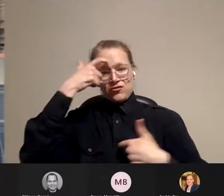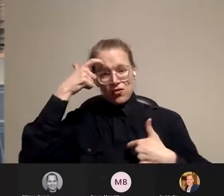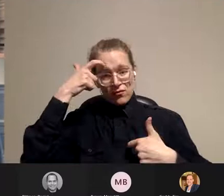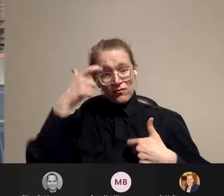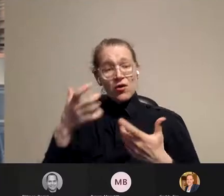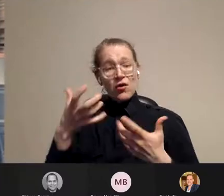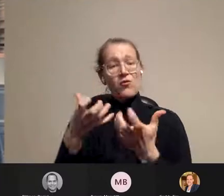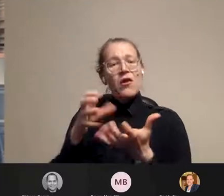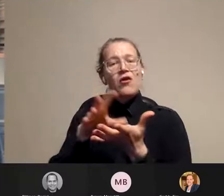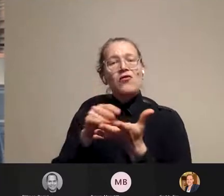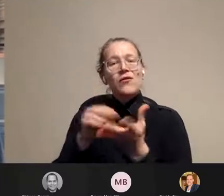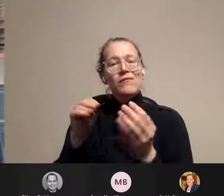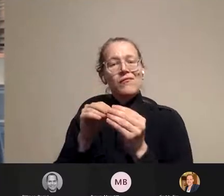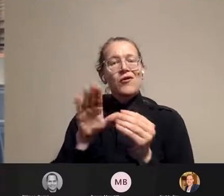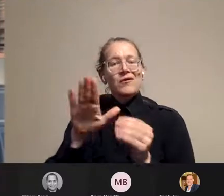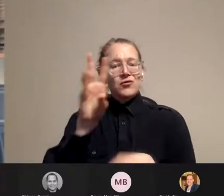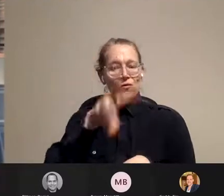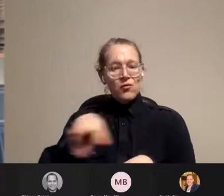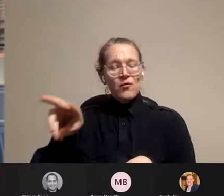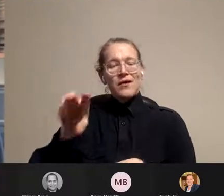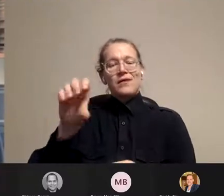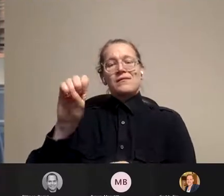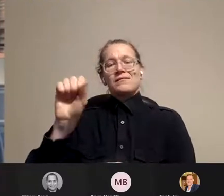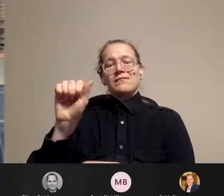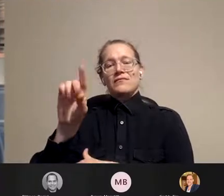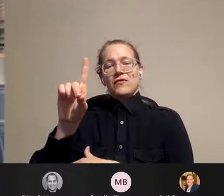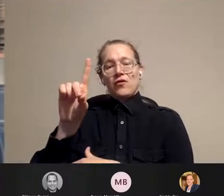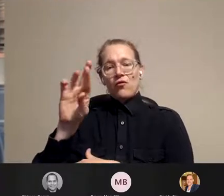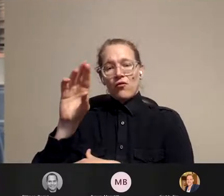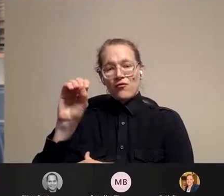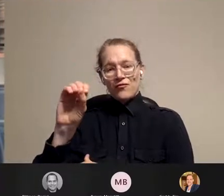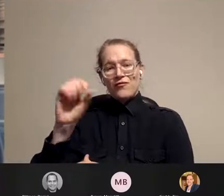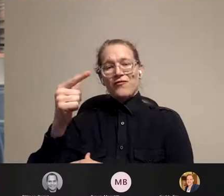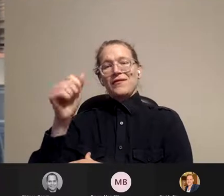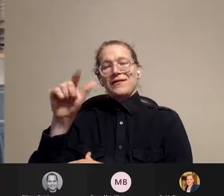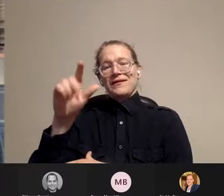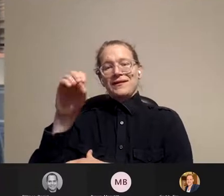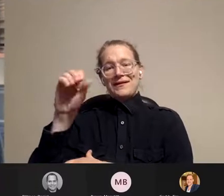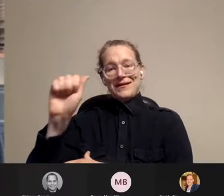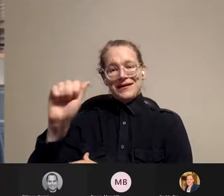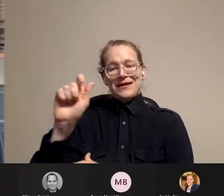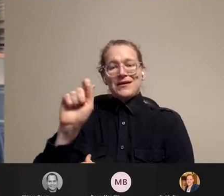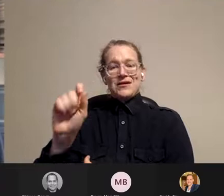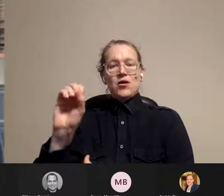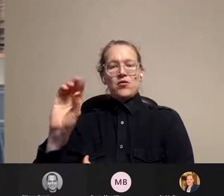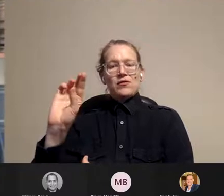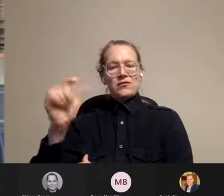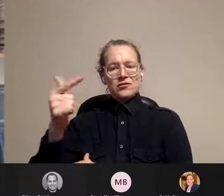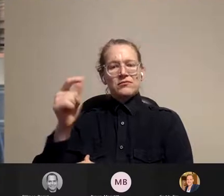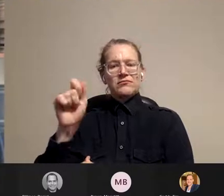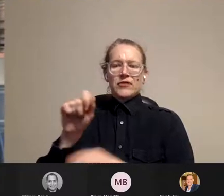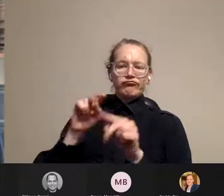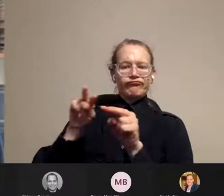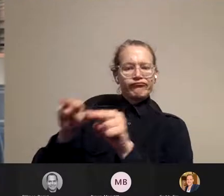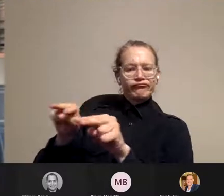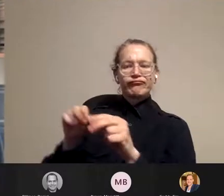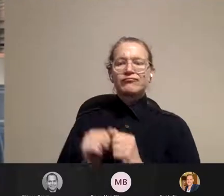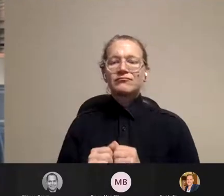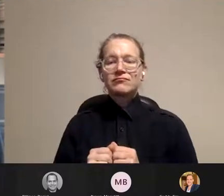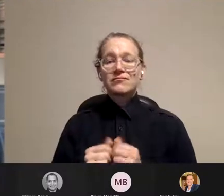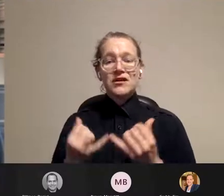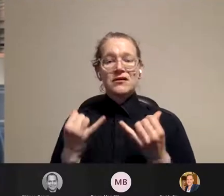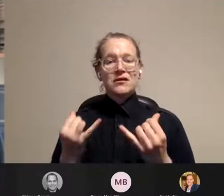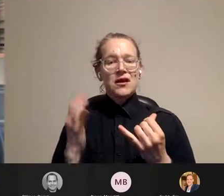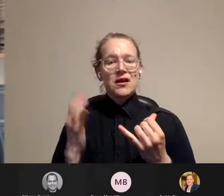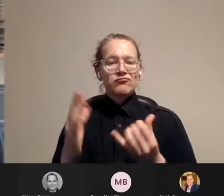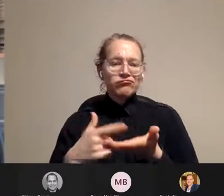website, sandragalea.org. So today he will talk more about the pandemic and how we're approaching the